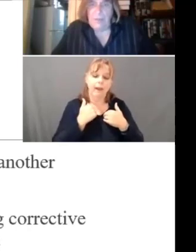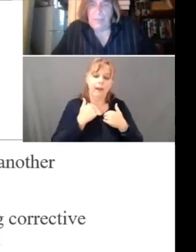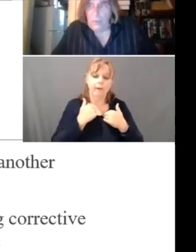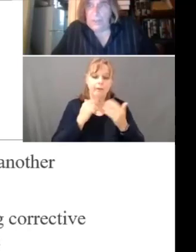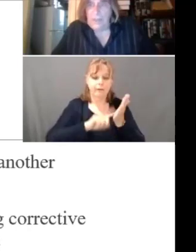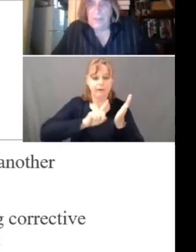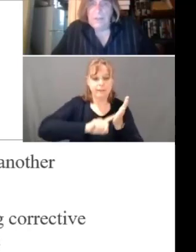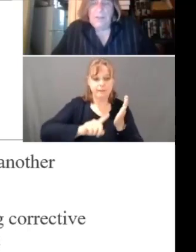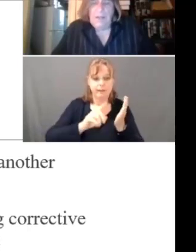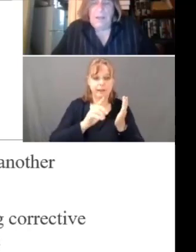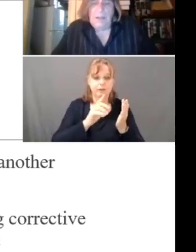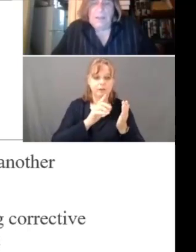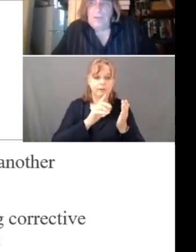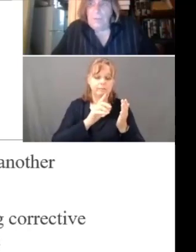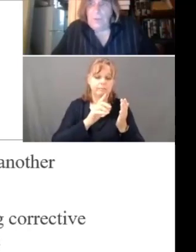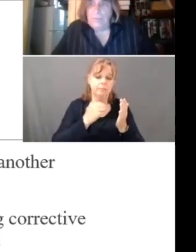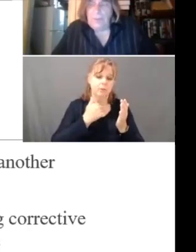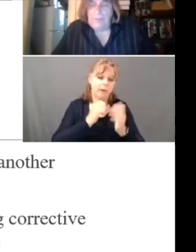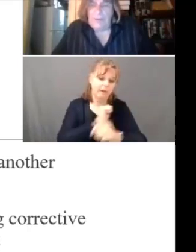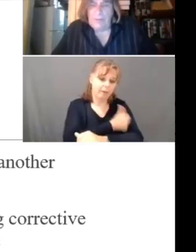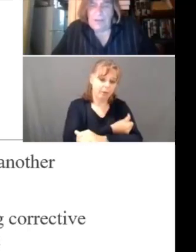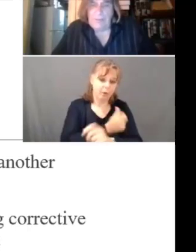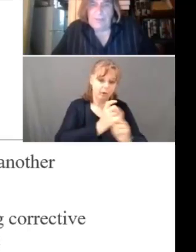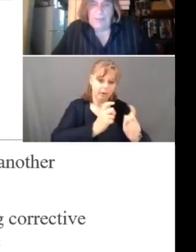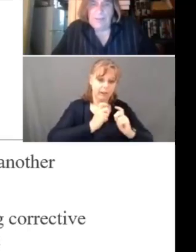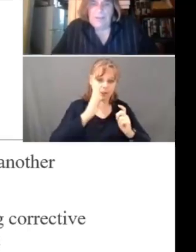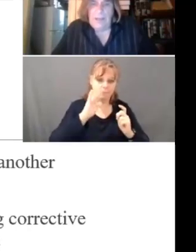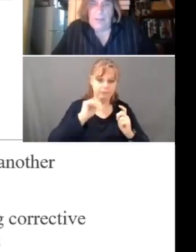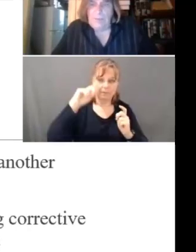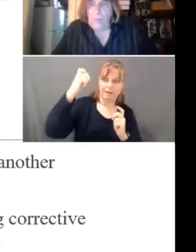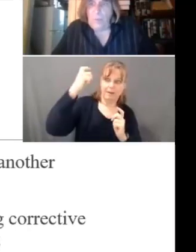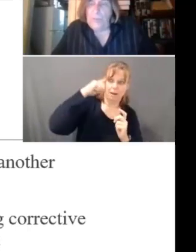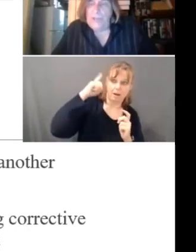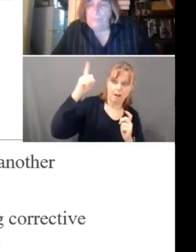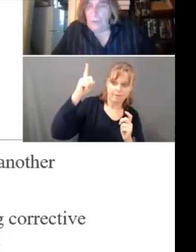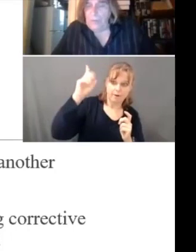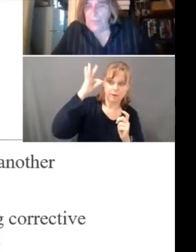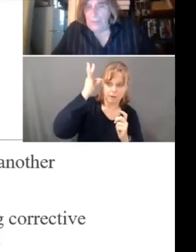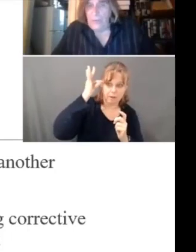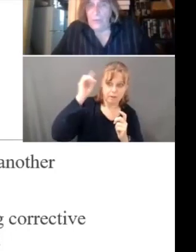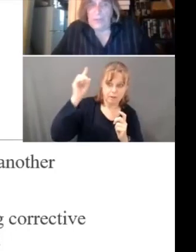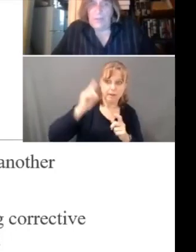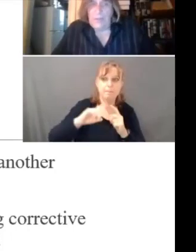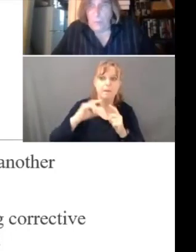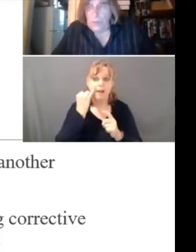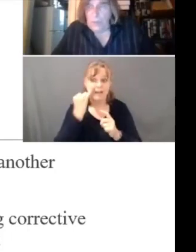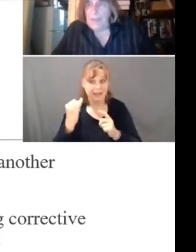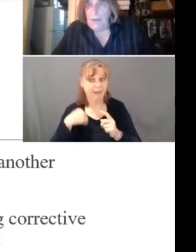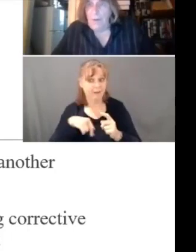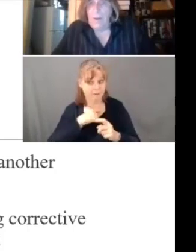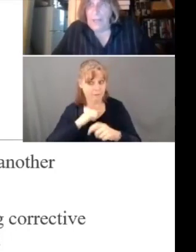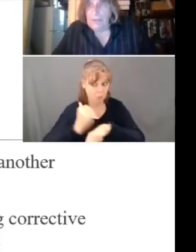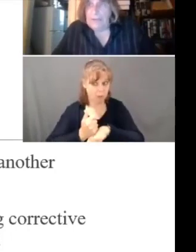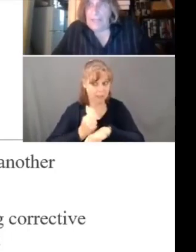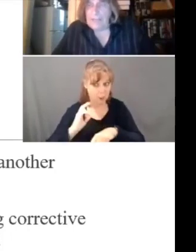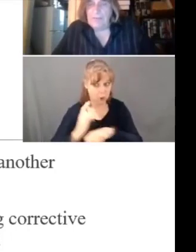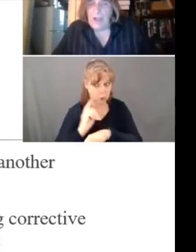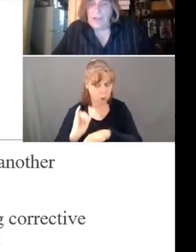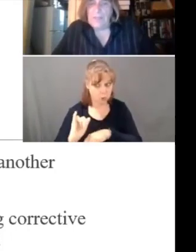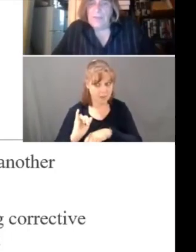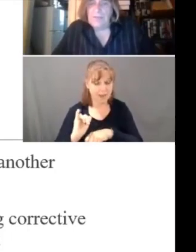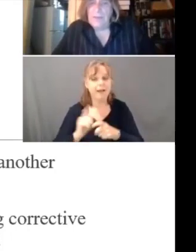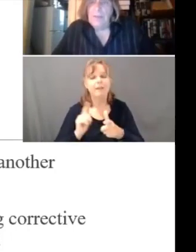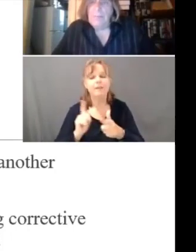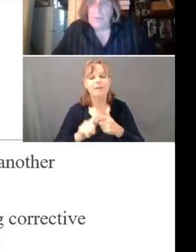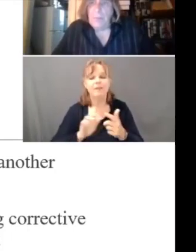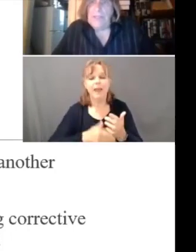authority, uh, given to us by the federal government. However, when we invoke that authority, we will get all unredacted